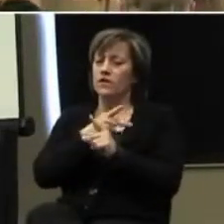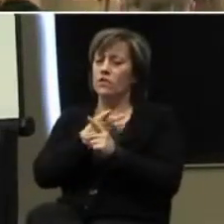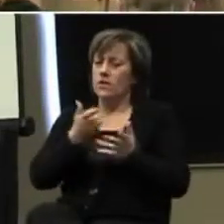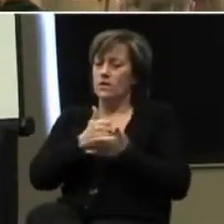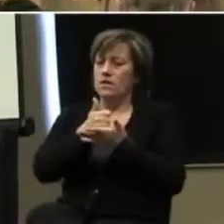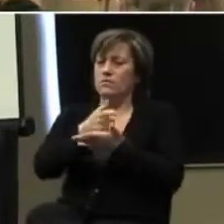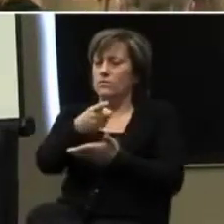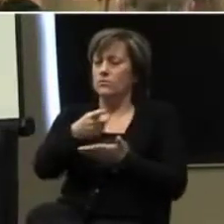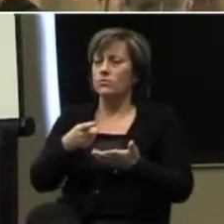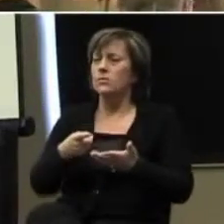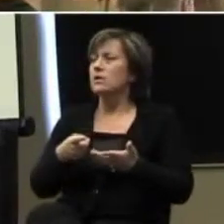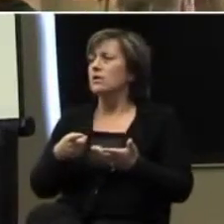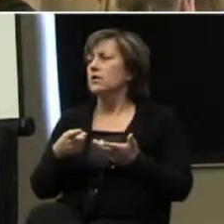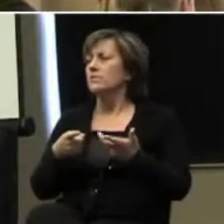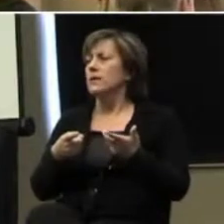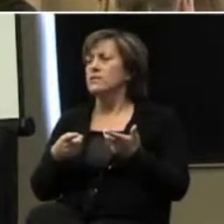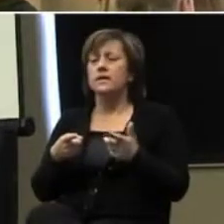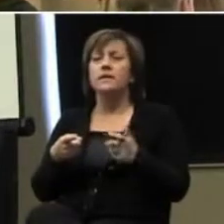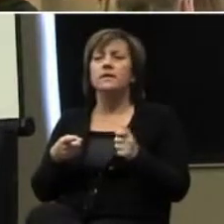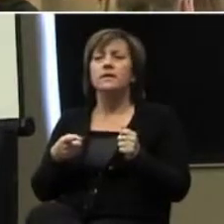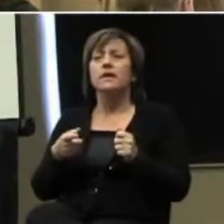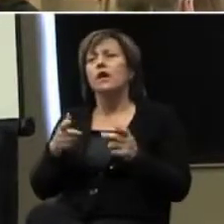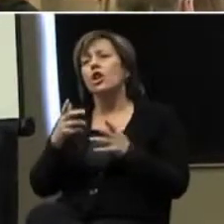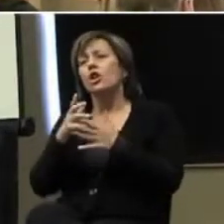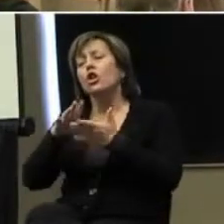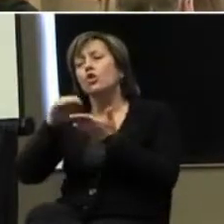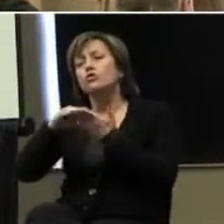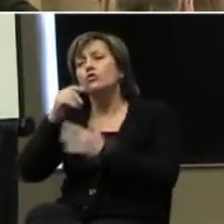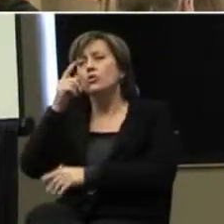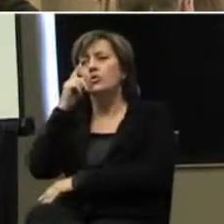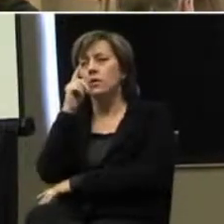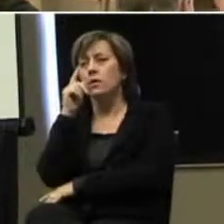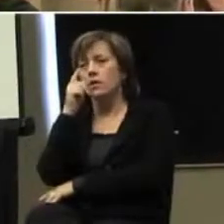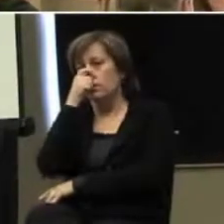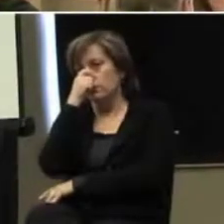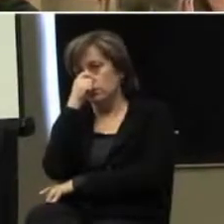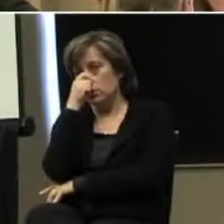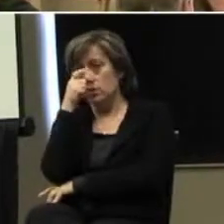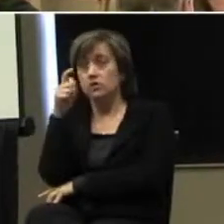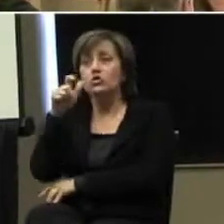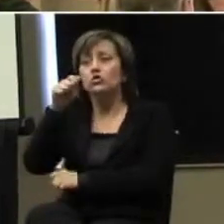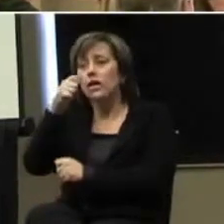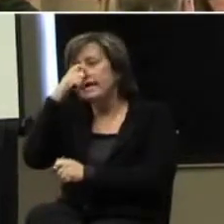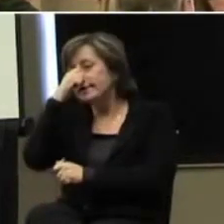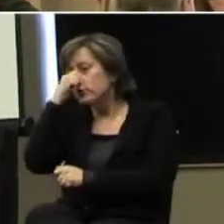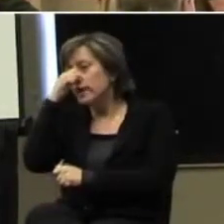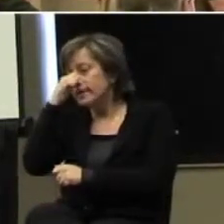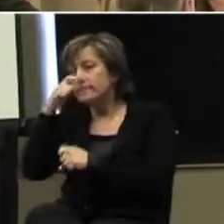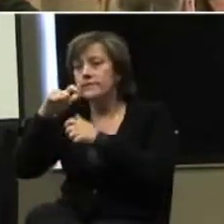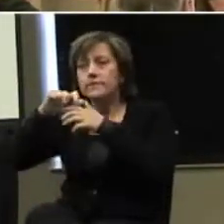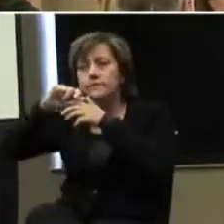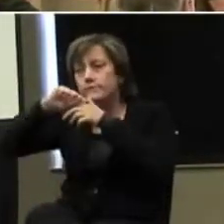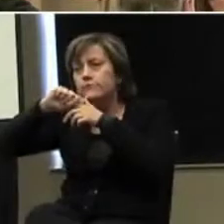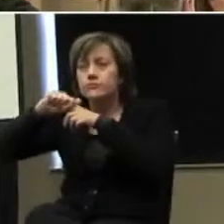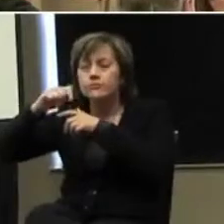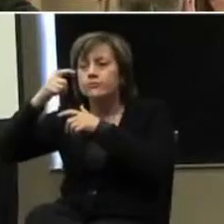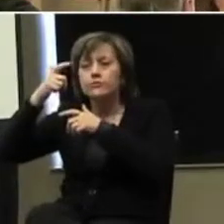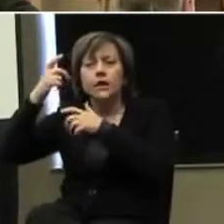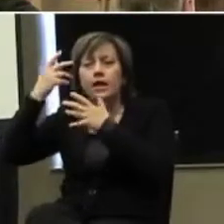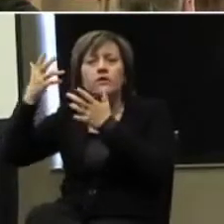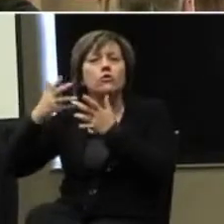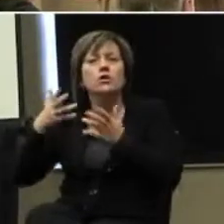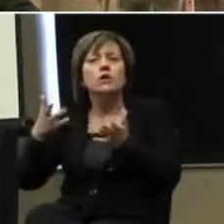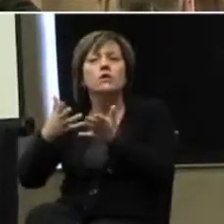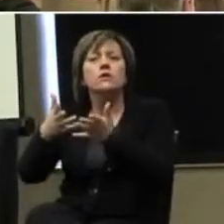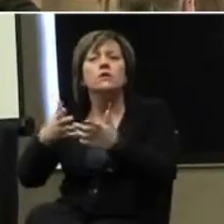maybe he's learning to squeeze. Maybe he's sitting like this for pressure. I don't know what it is, but you can prompt